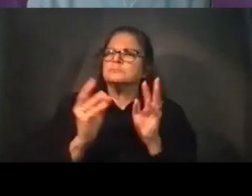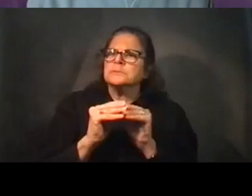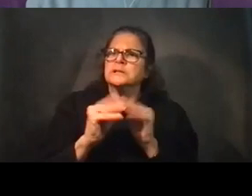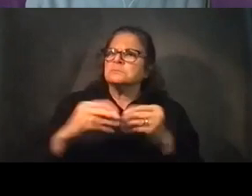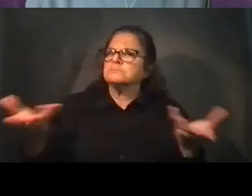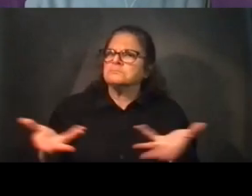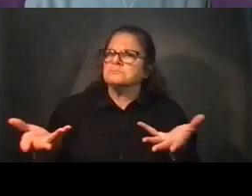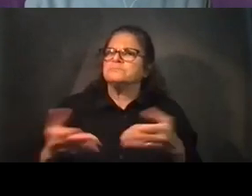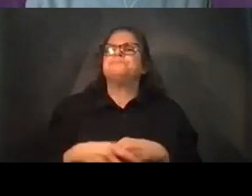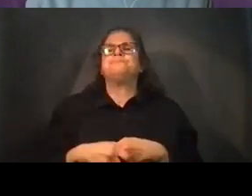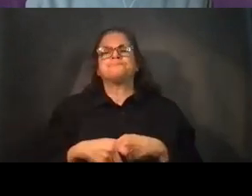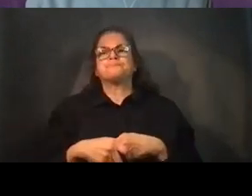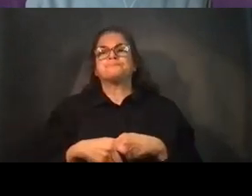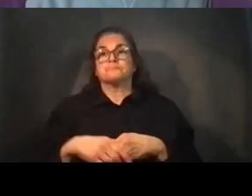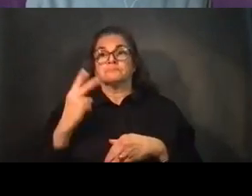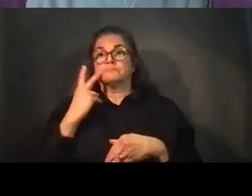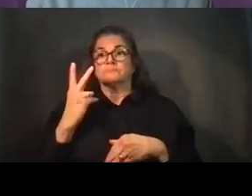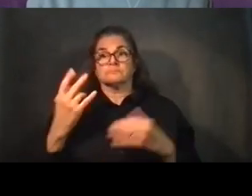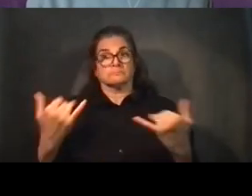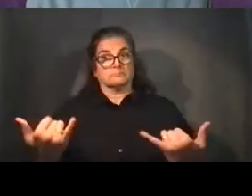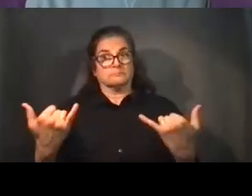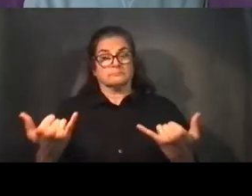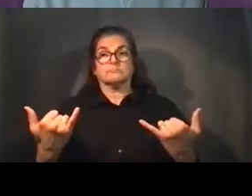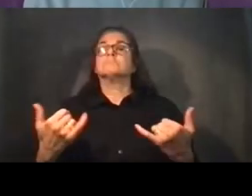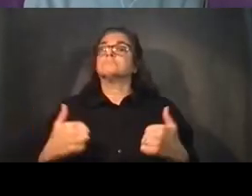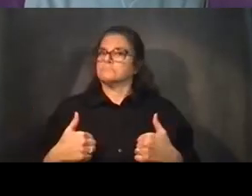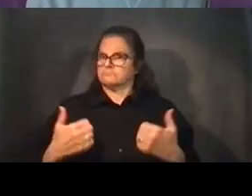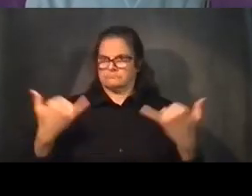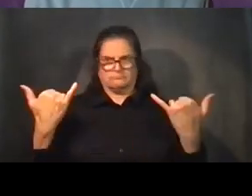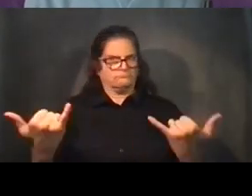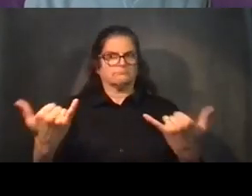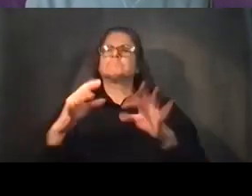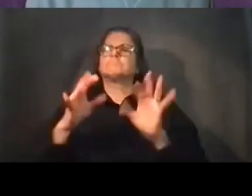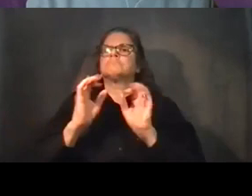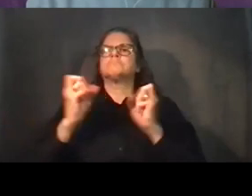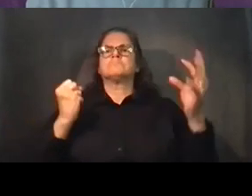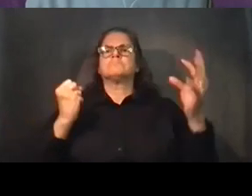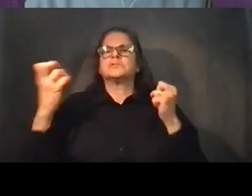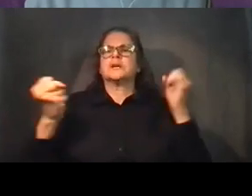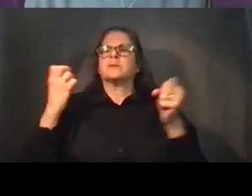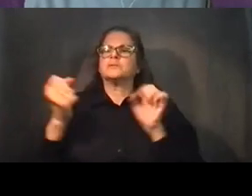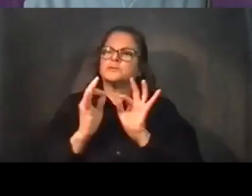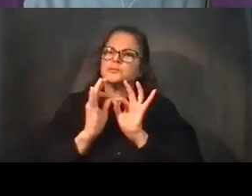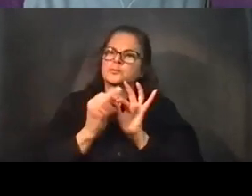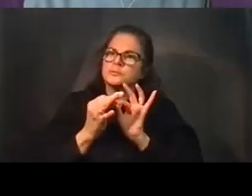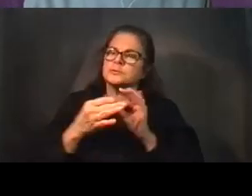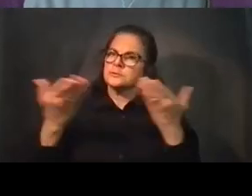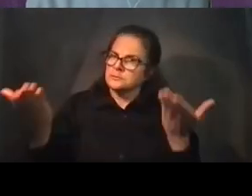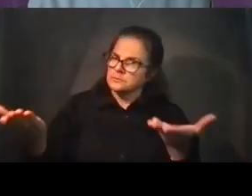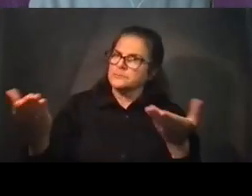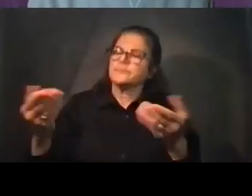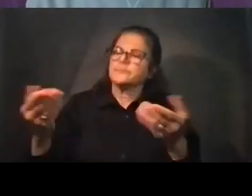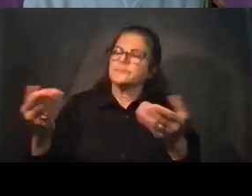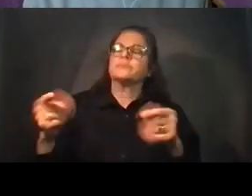As you can see, we are providing live sign language on screen. There's also a live transcript